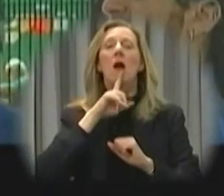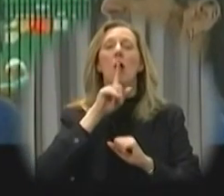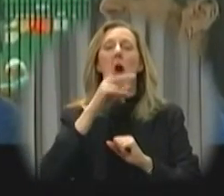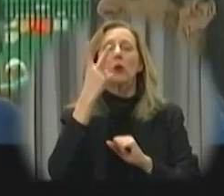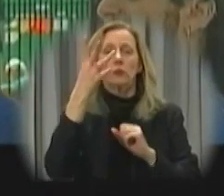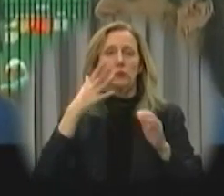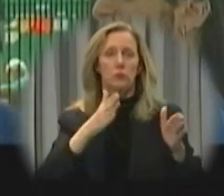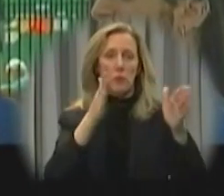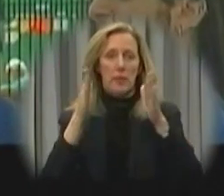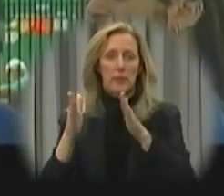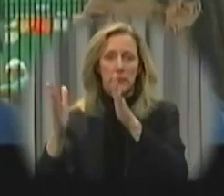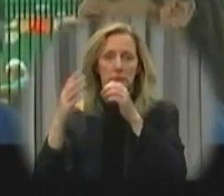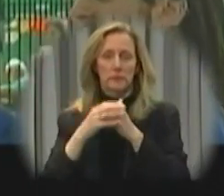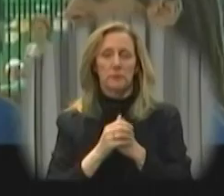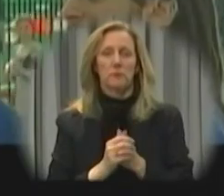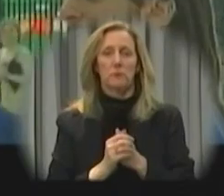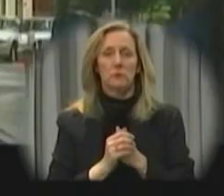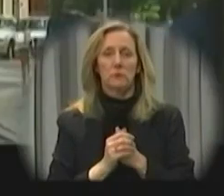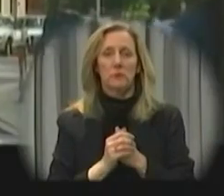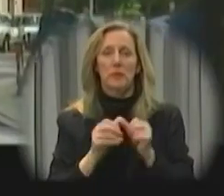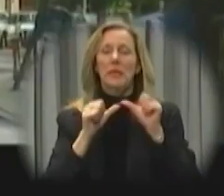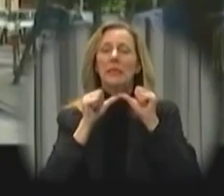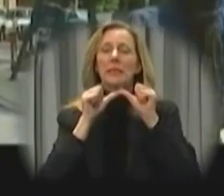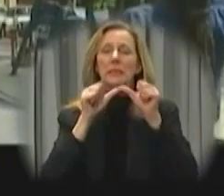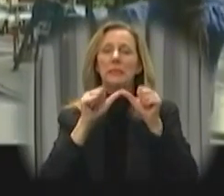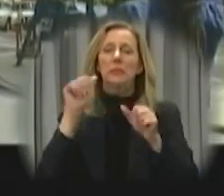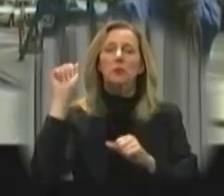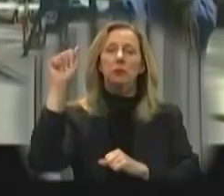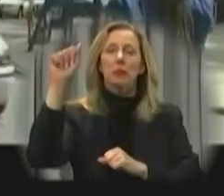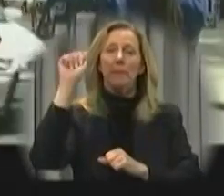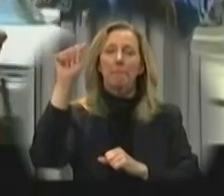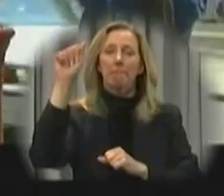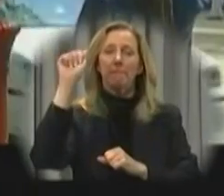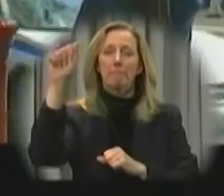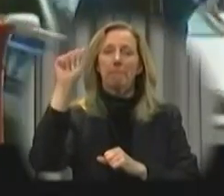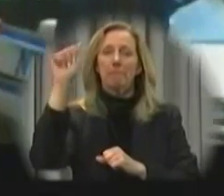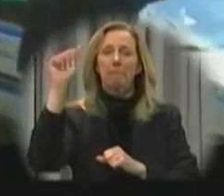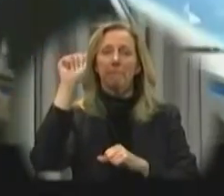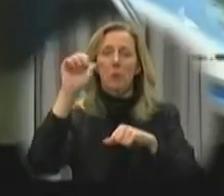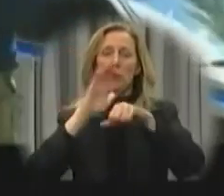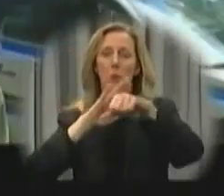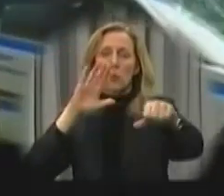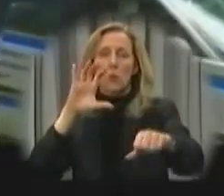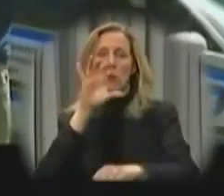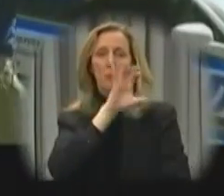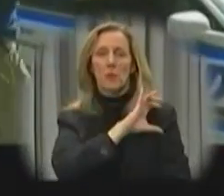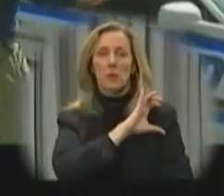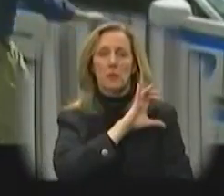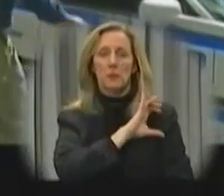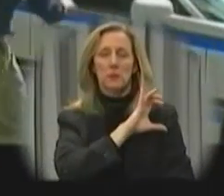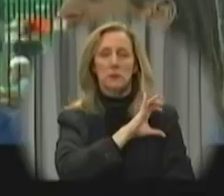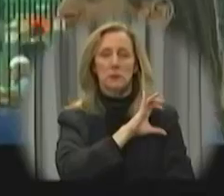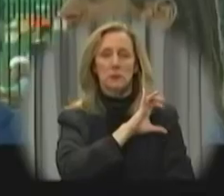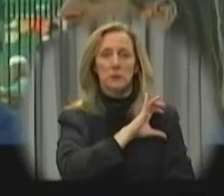There are two tapping patterns that are used. A continuous tapping pattern summons the police department.